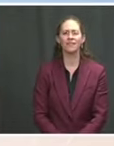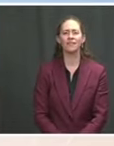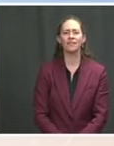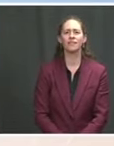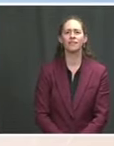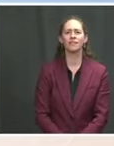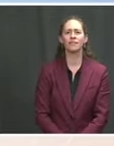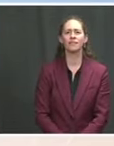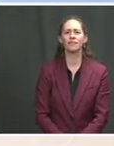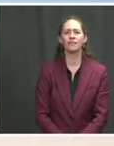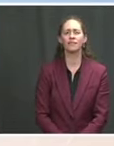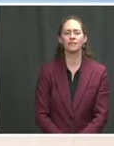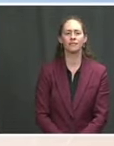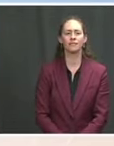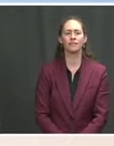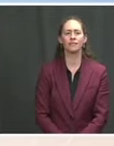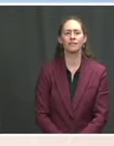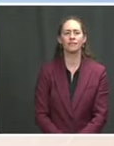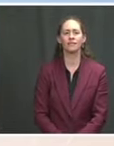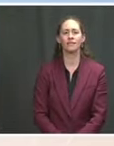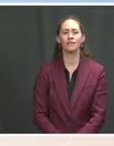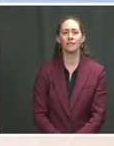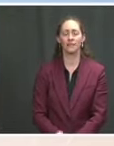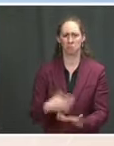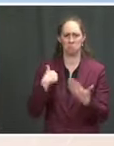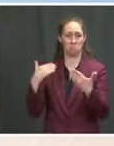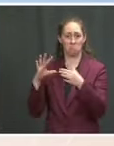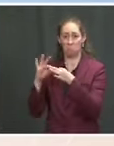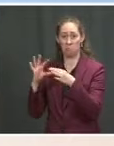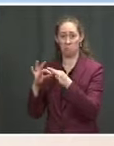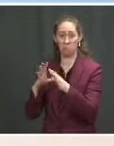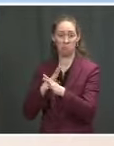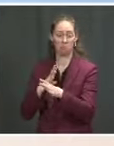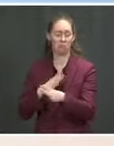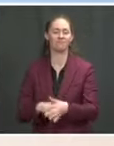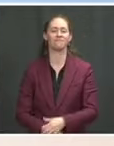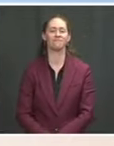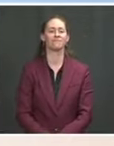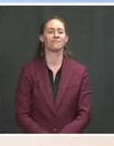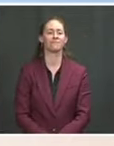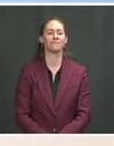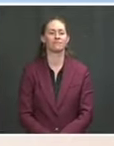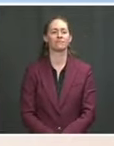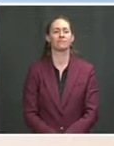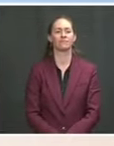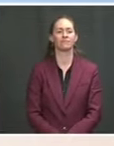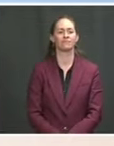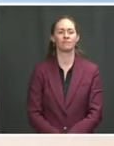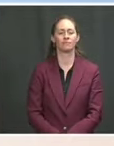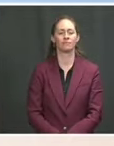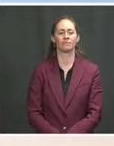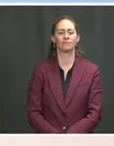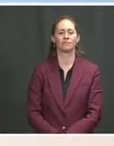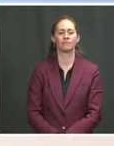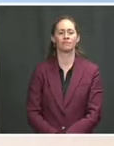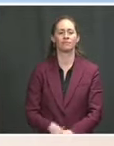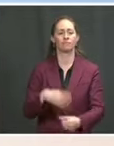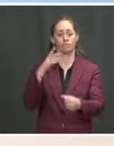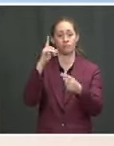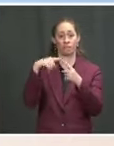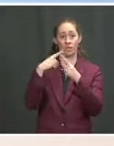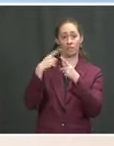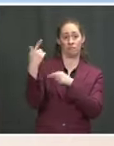So if I may, when we receive a request for a waiver, the Department of Transportation